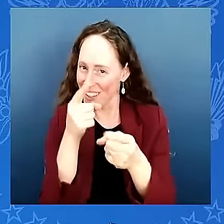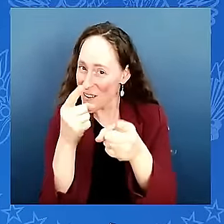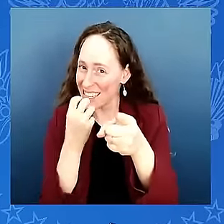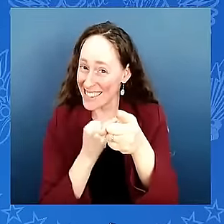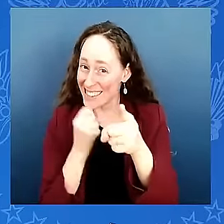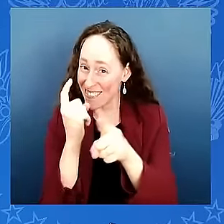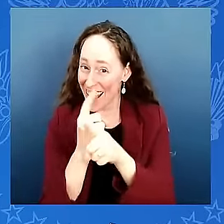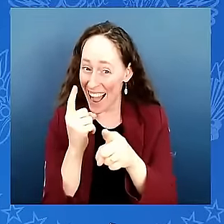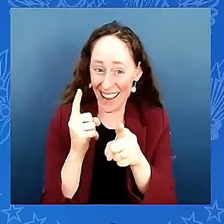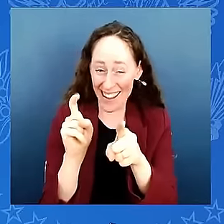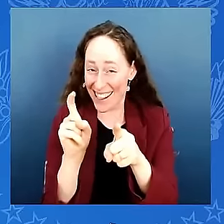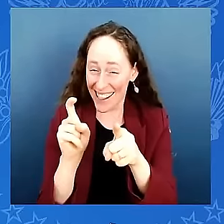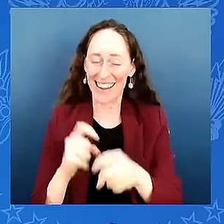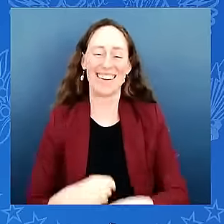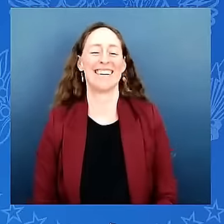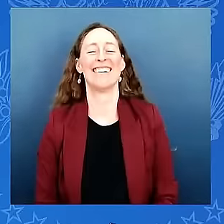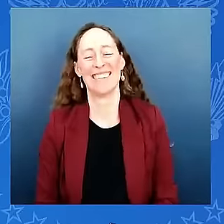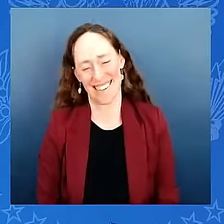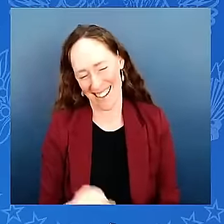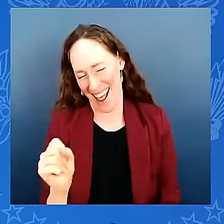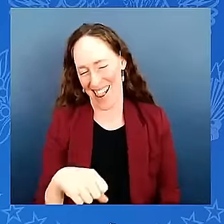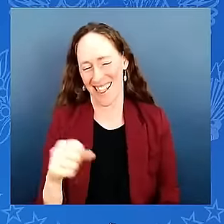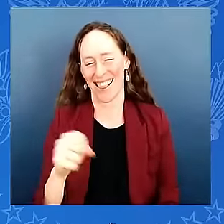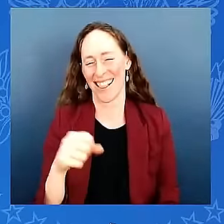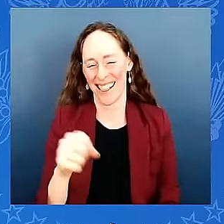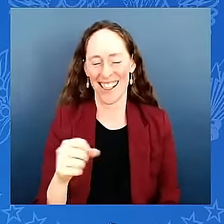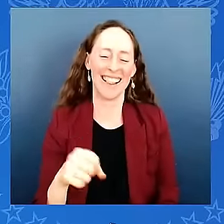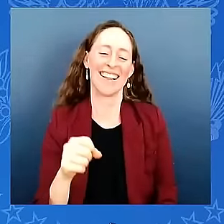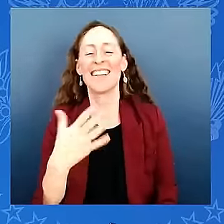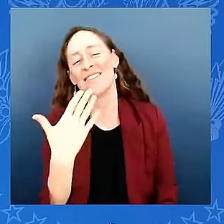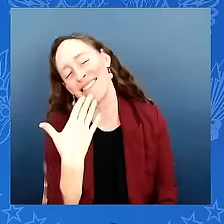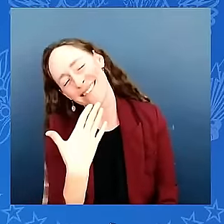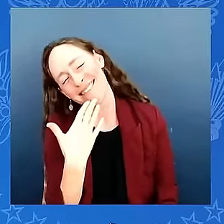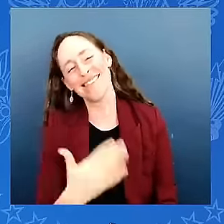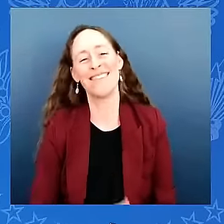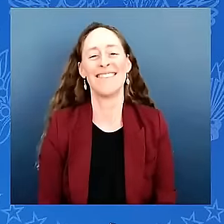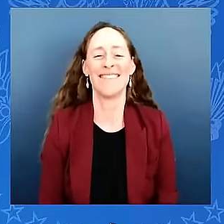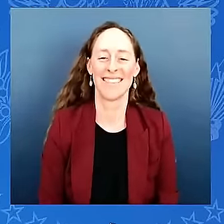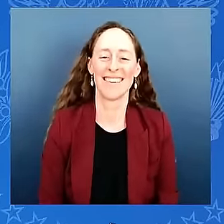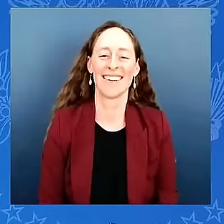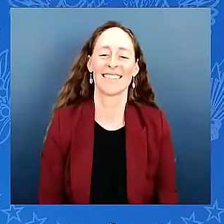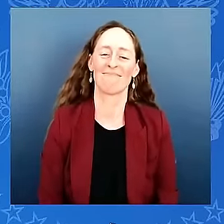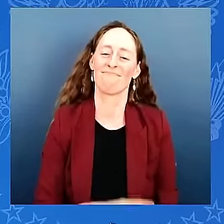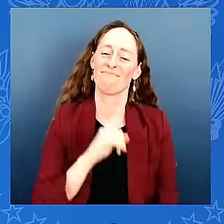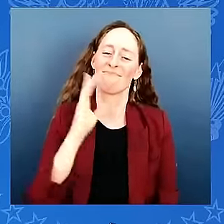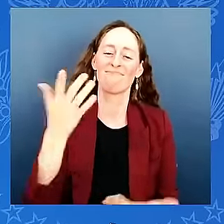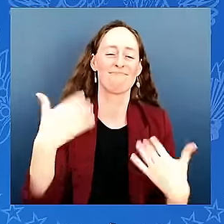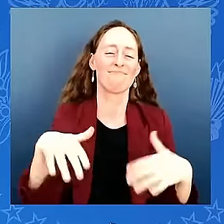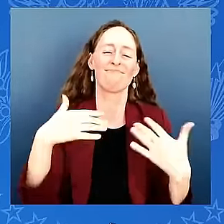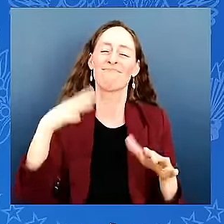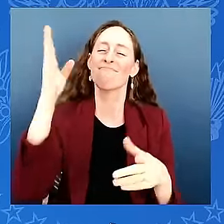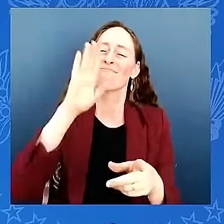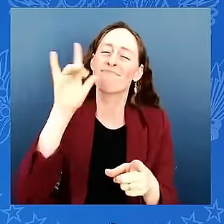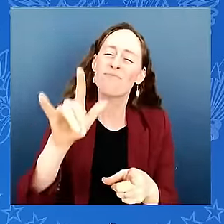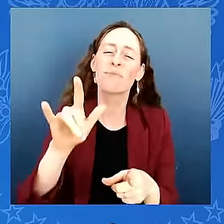god love you really god love your wife yes sir at any rate fire away